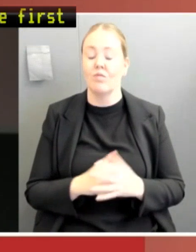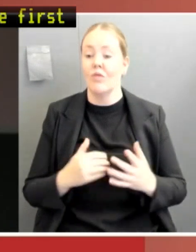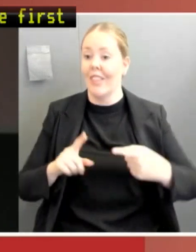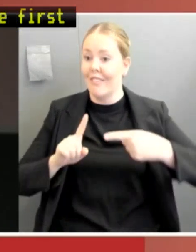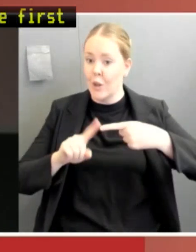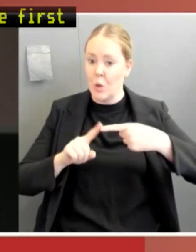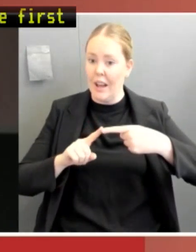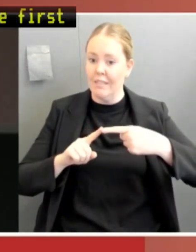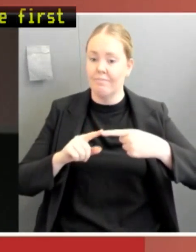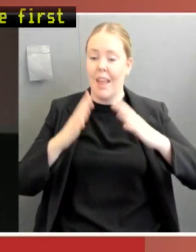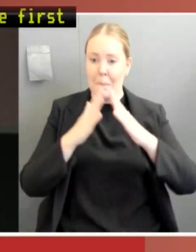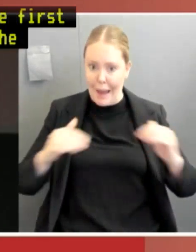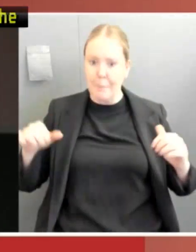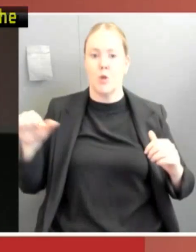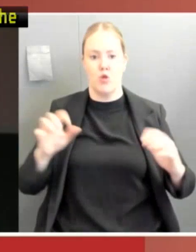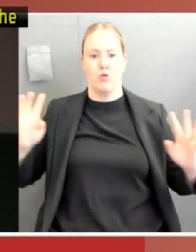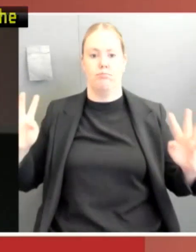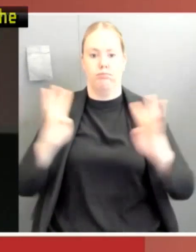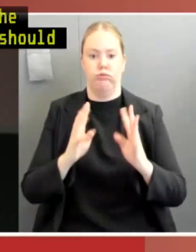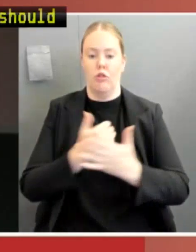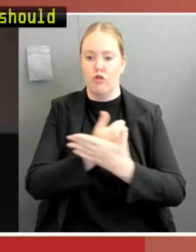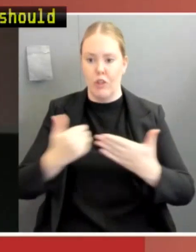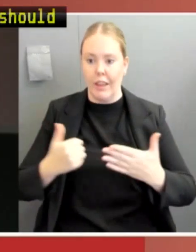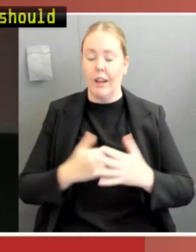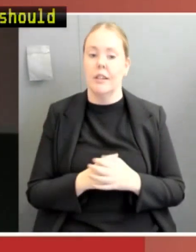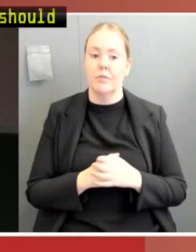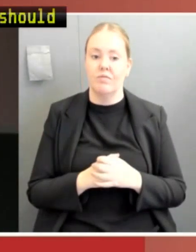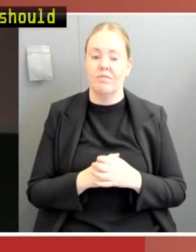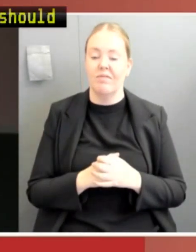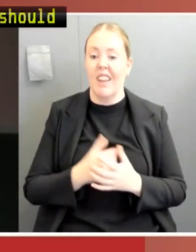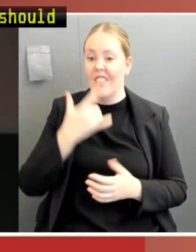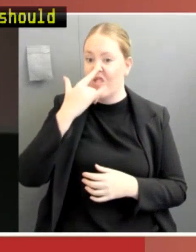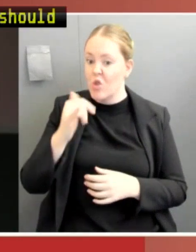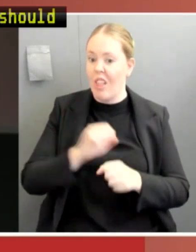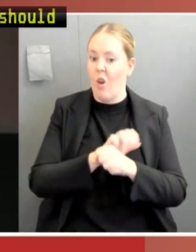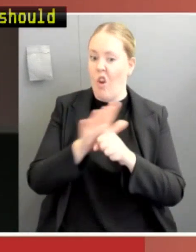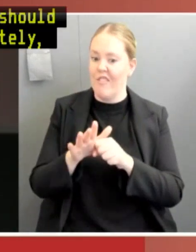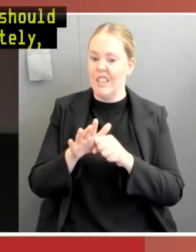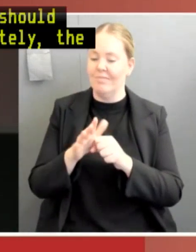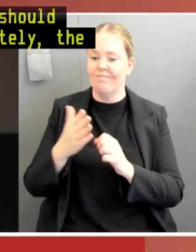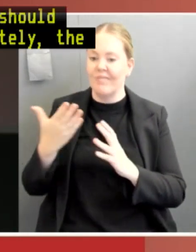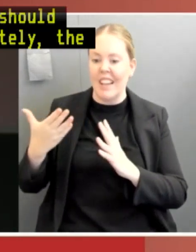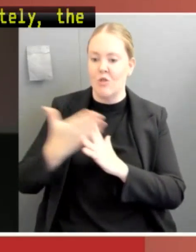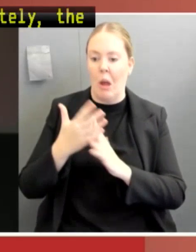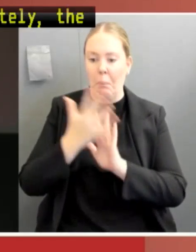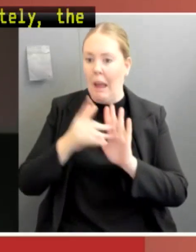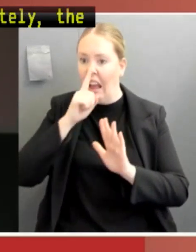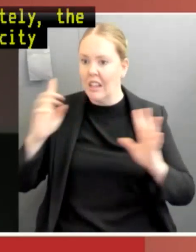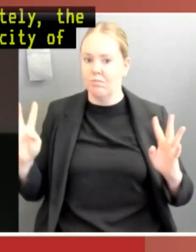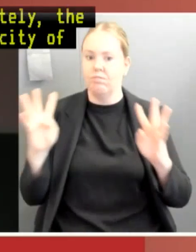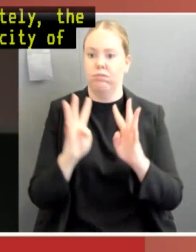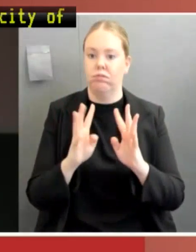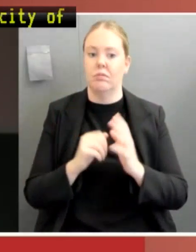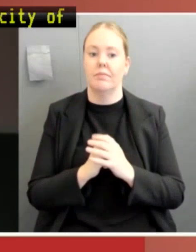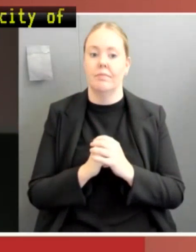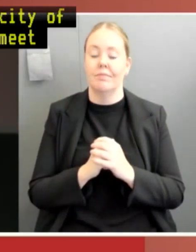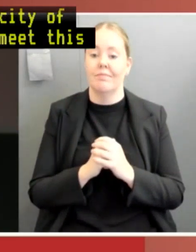unfortunately, the pandemic affected the capacity of Australian parliaments to meet this core function. And you can see from the slide that in 2020, every Australian parliament, except